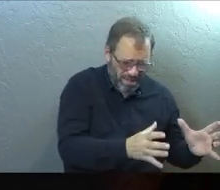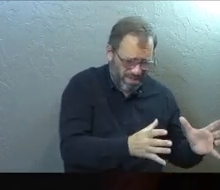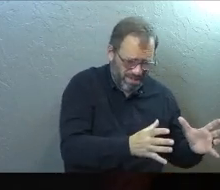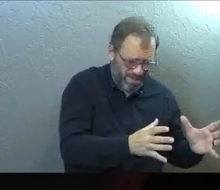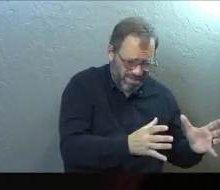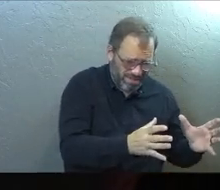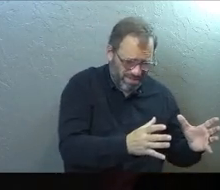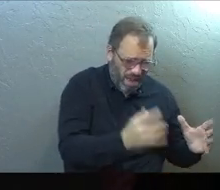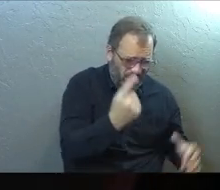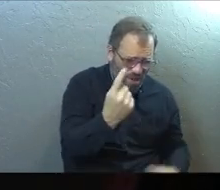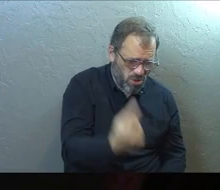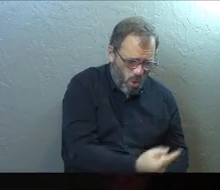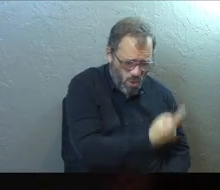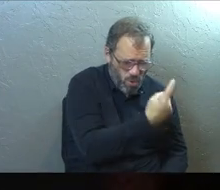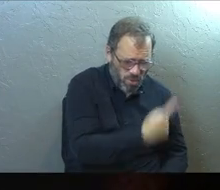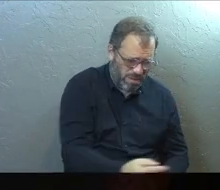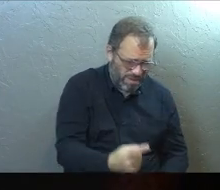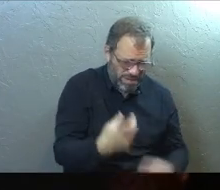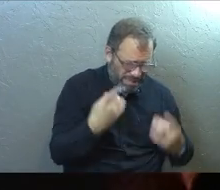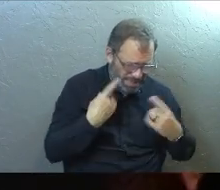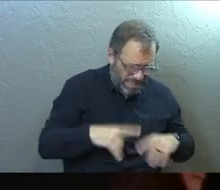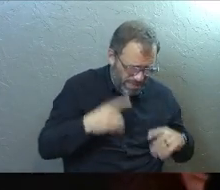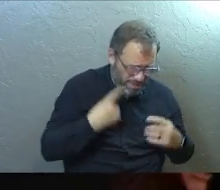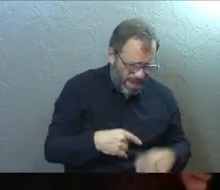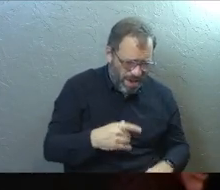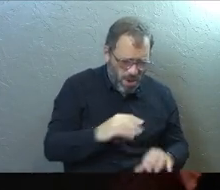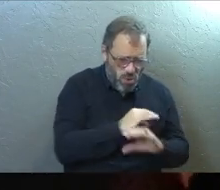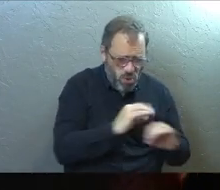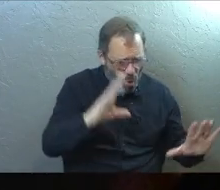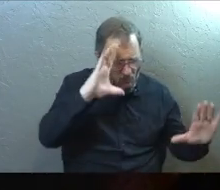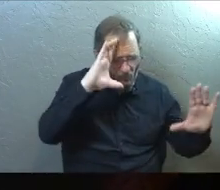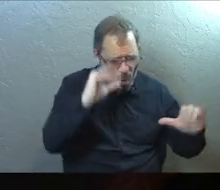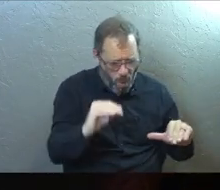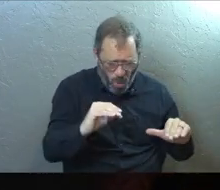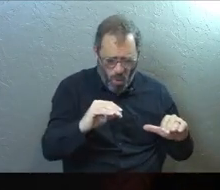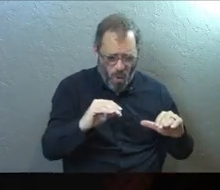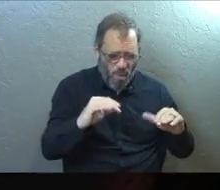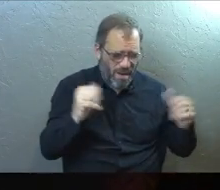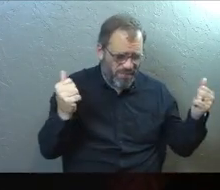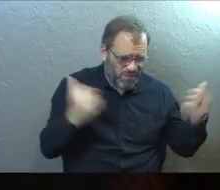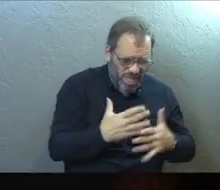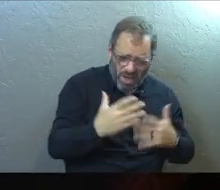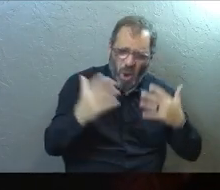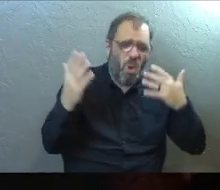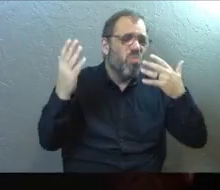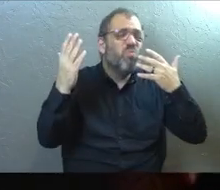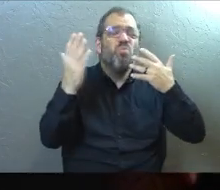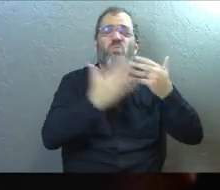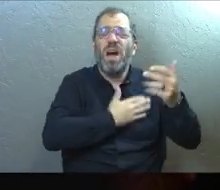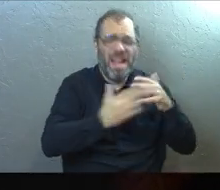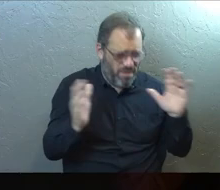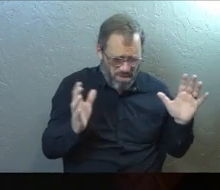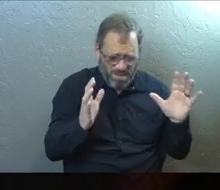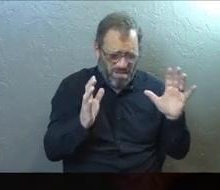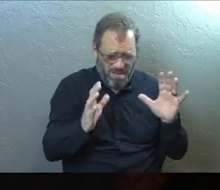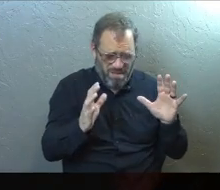of loneliness, of despair, of hopelessness, of paranoia, of whatever it is,